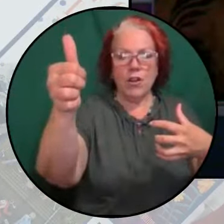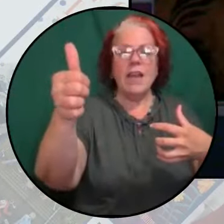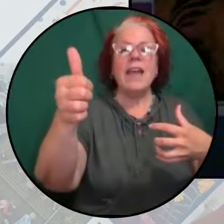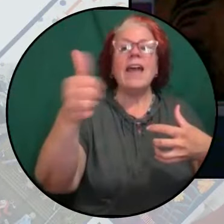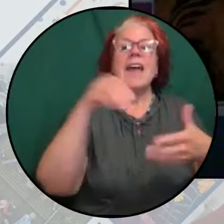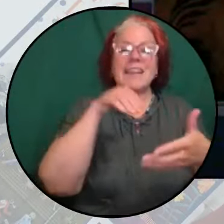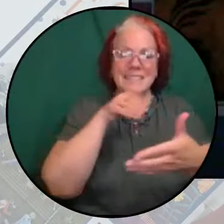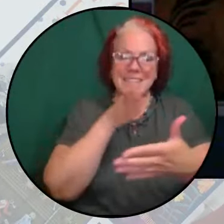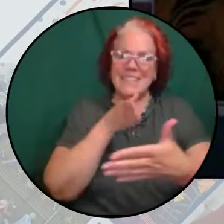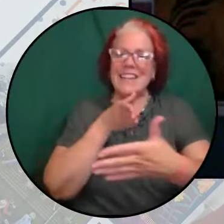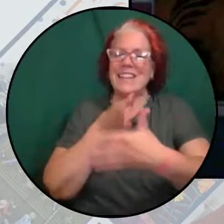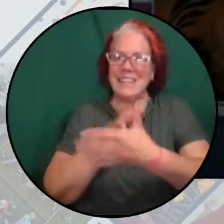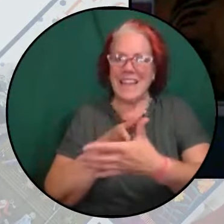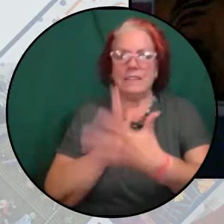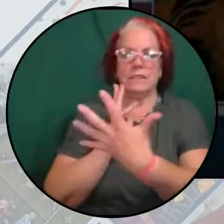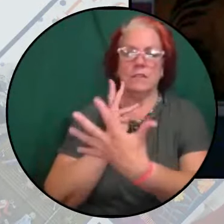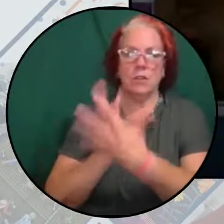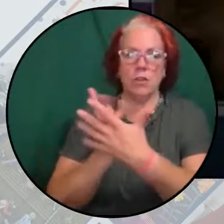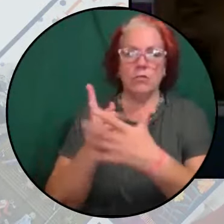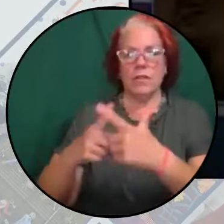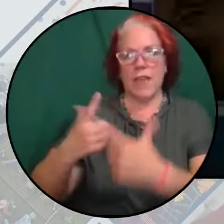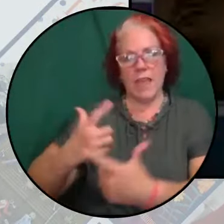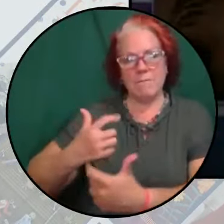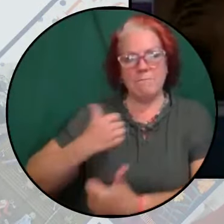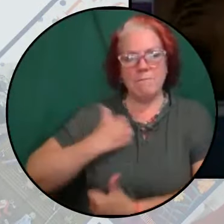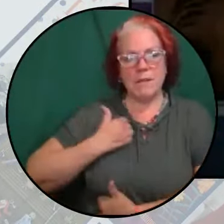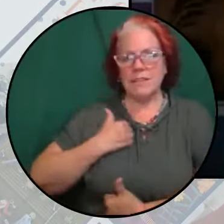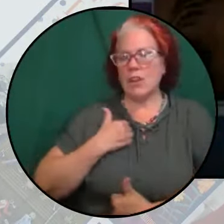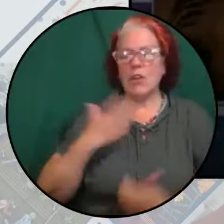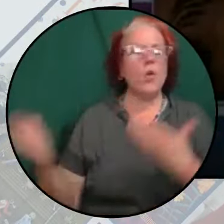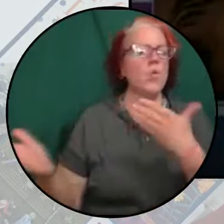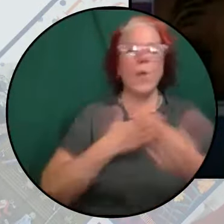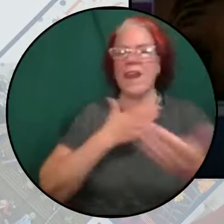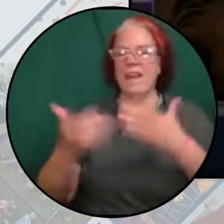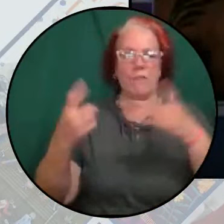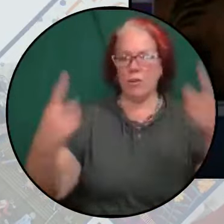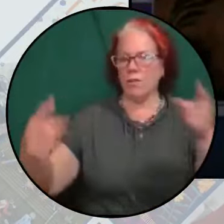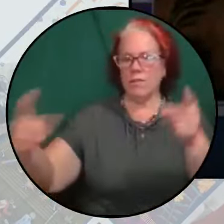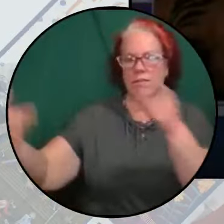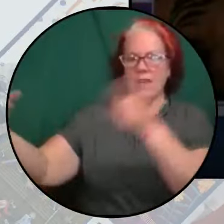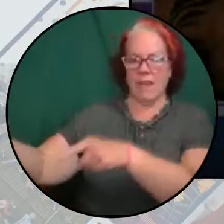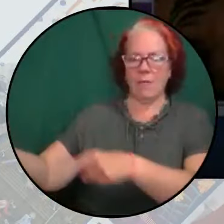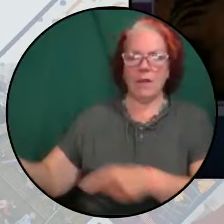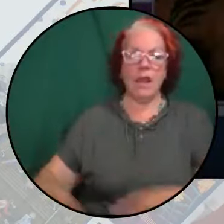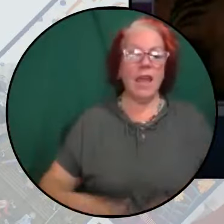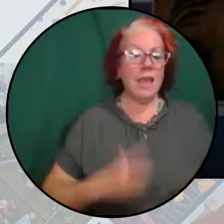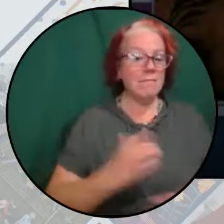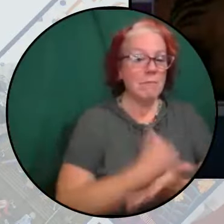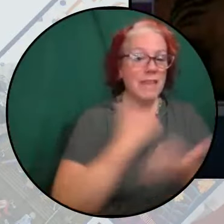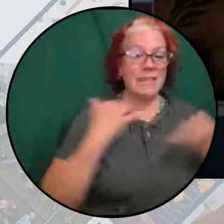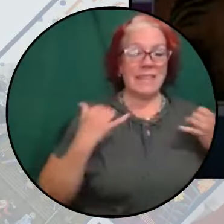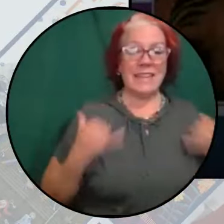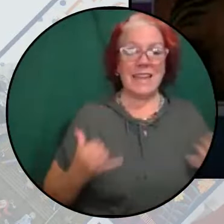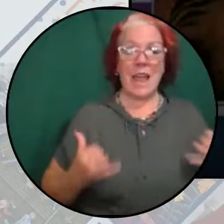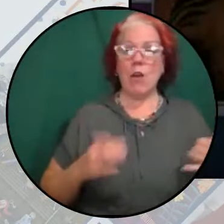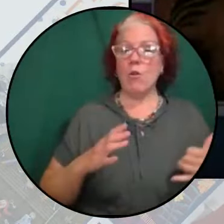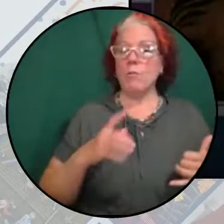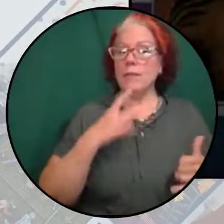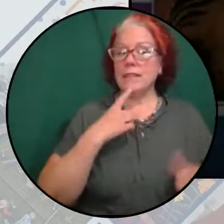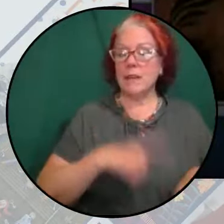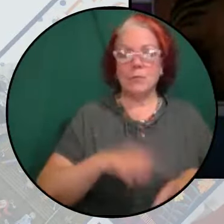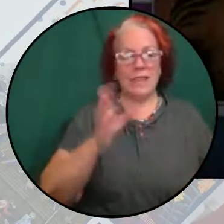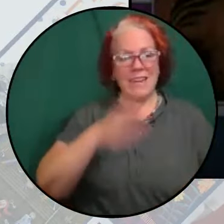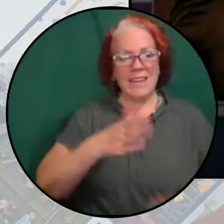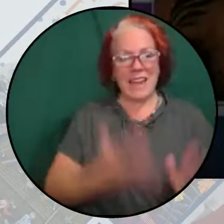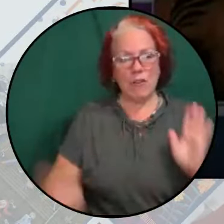carcerality and militarism whenever and wherever they are practiced. And may this be the time that we say never again will we